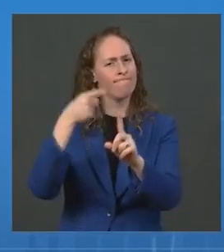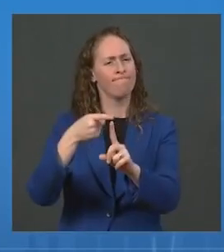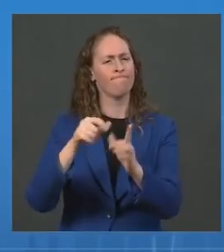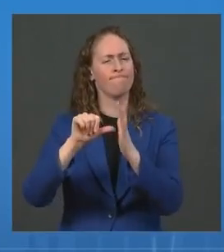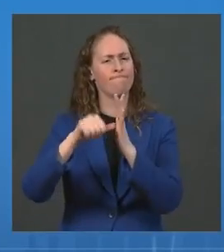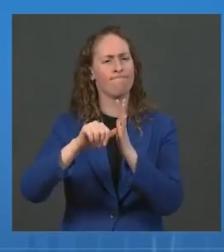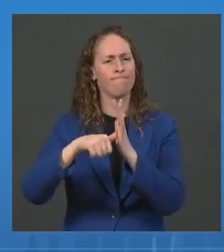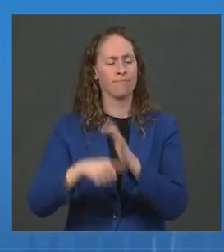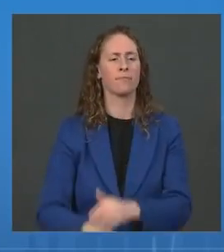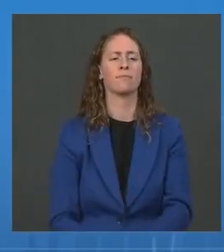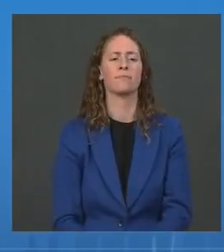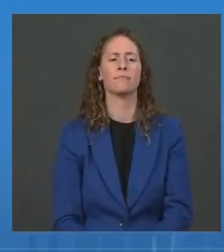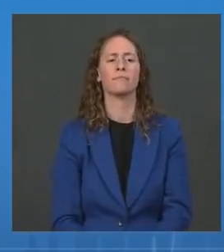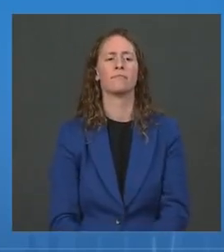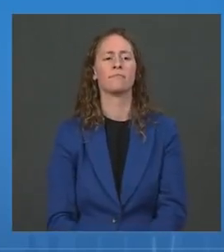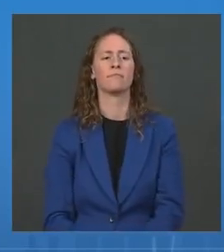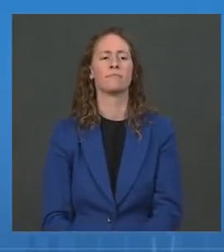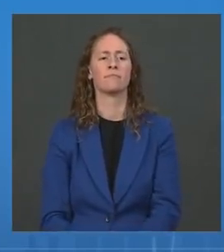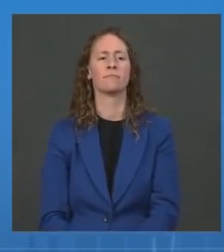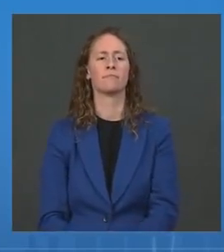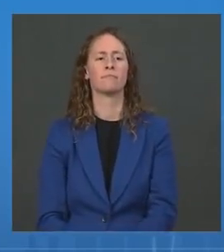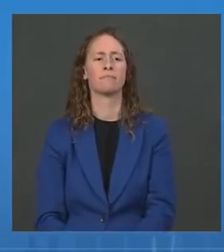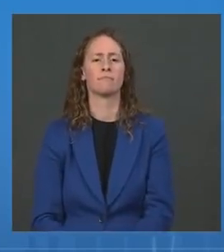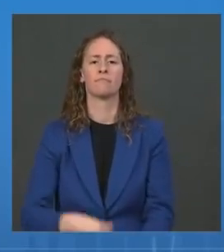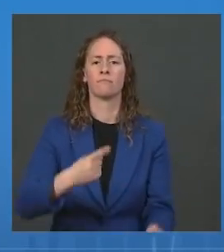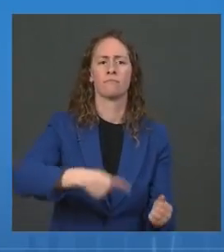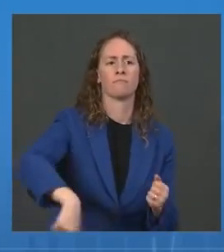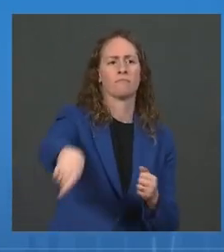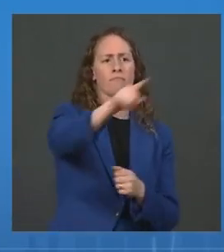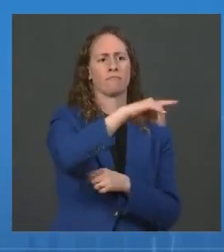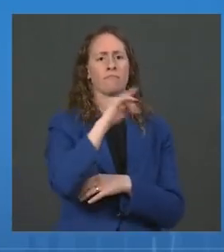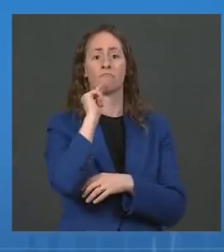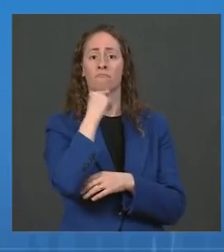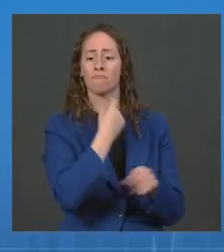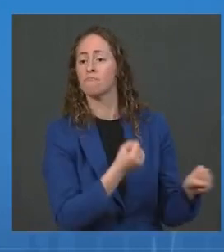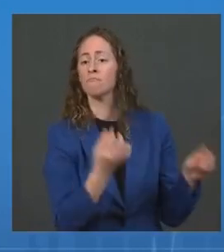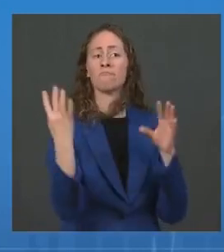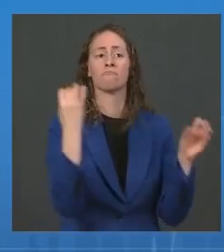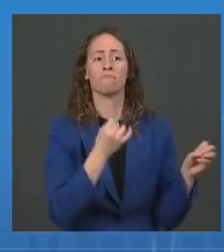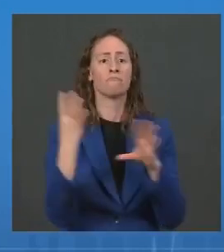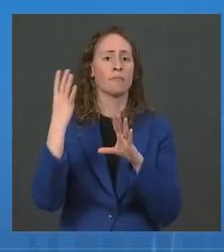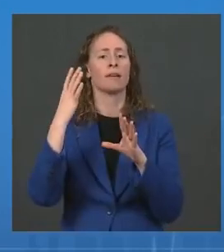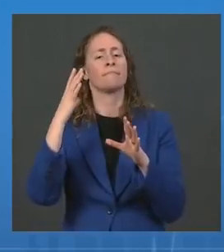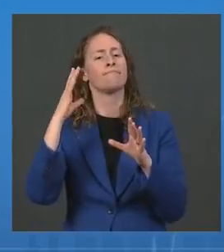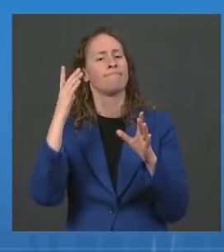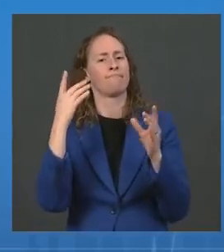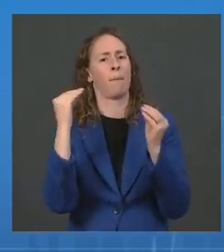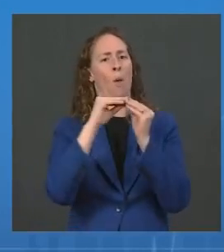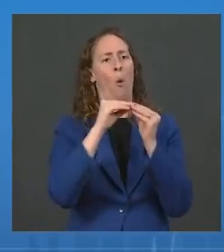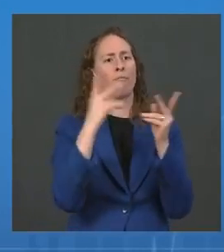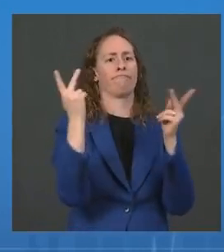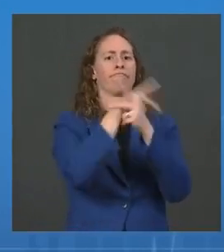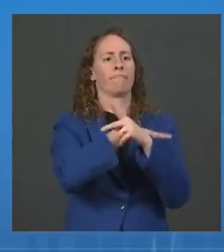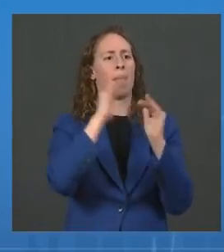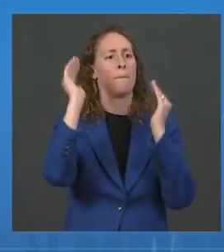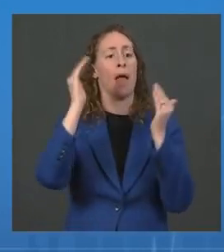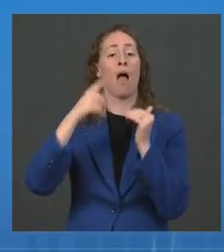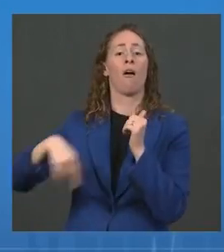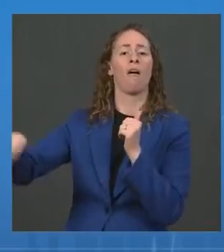have more than 10 times the number of people in the hospital who are unvaccinated compared to vaccinated. Yeah.